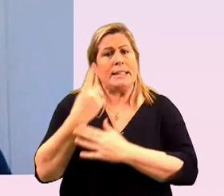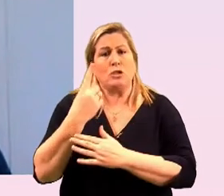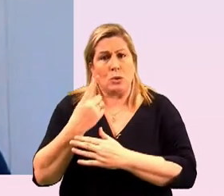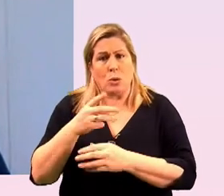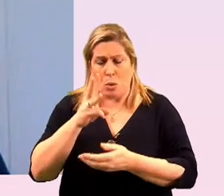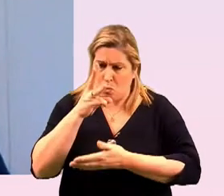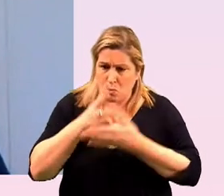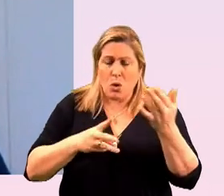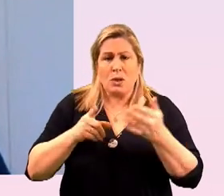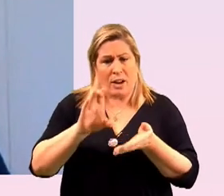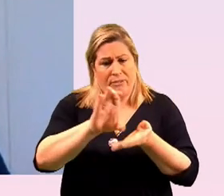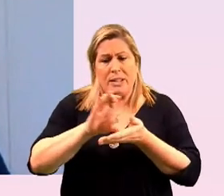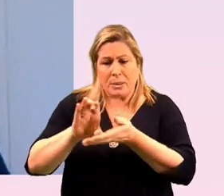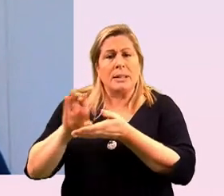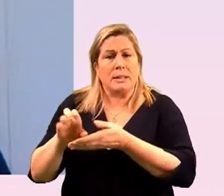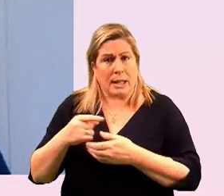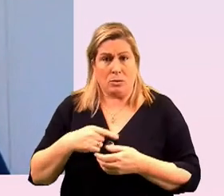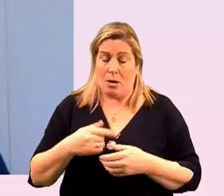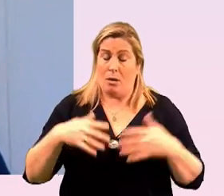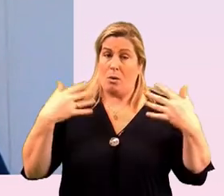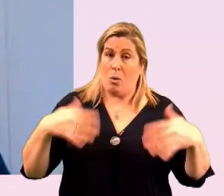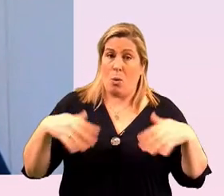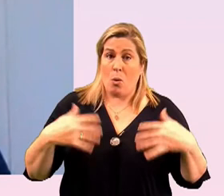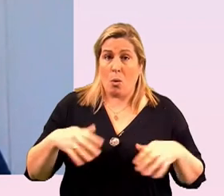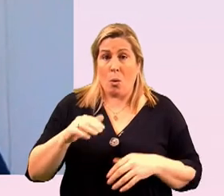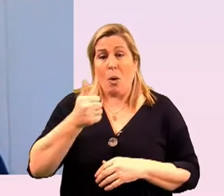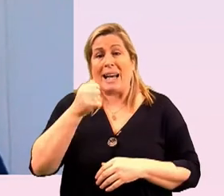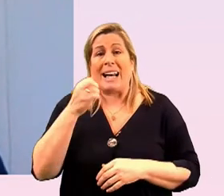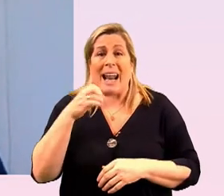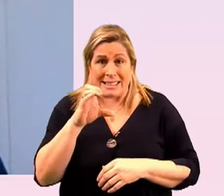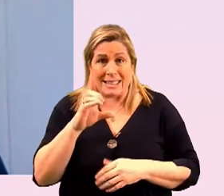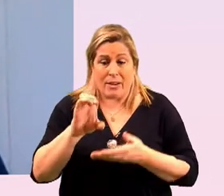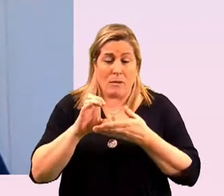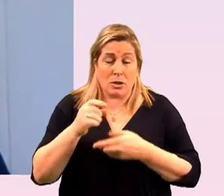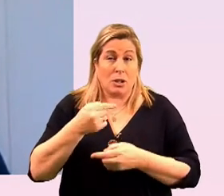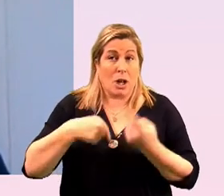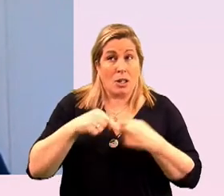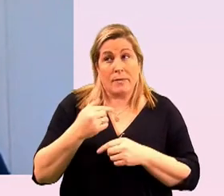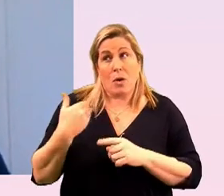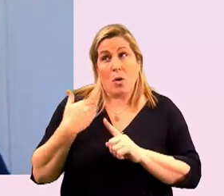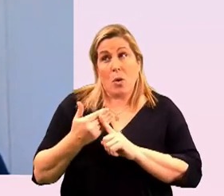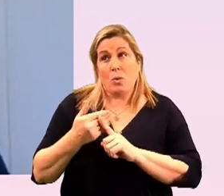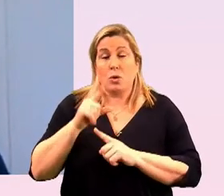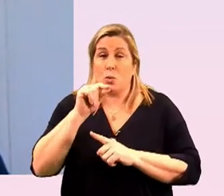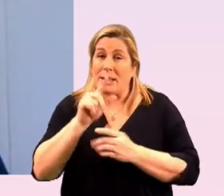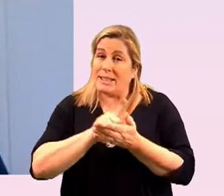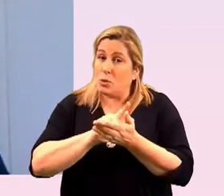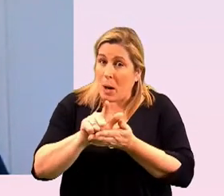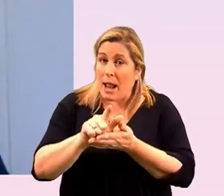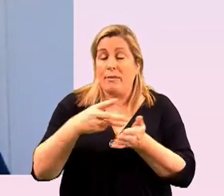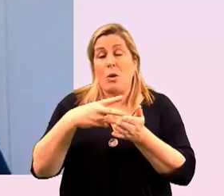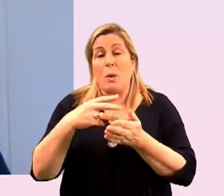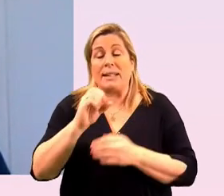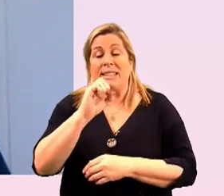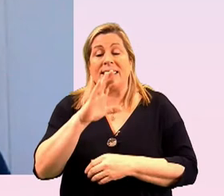regretful that atlantic philanthropies funded us only until 2012 when civil partnership was introduced